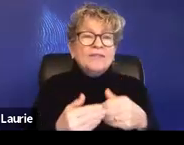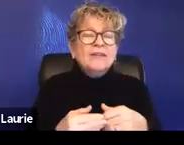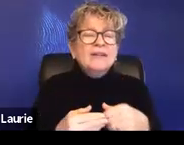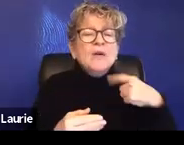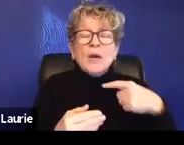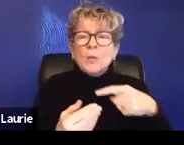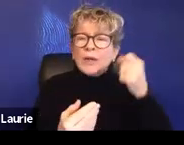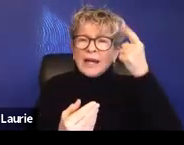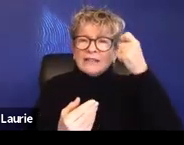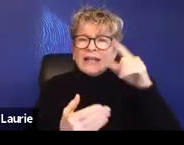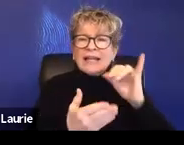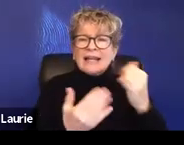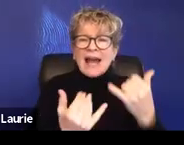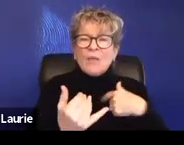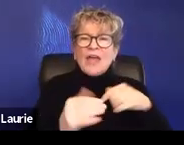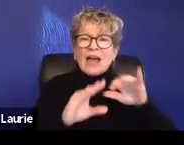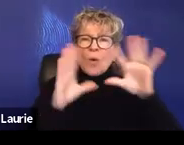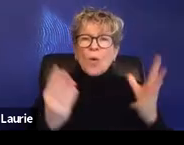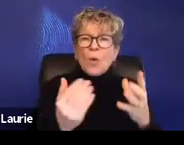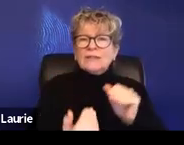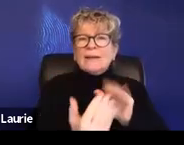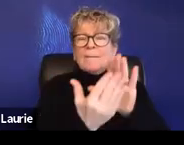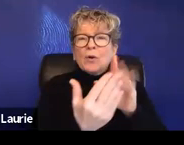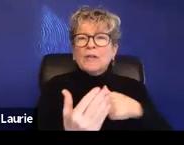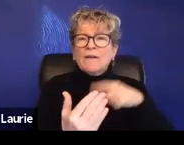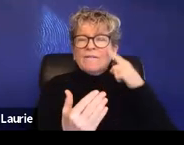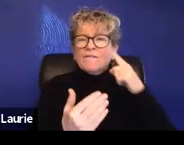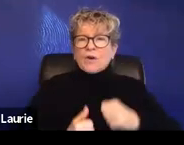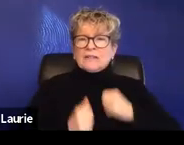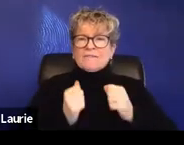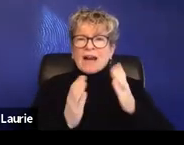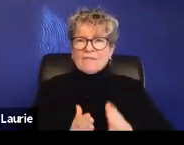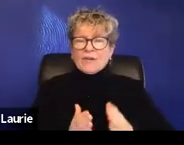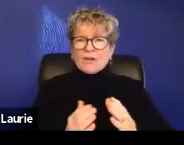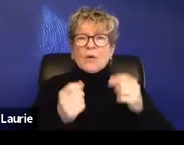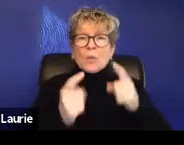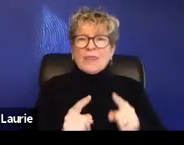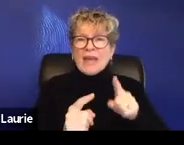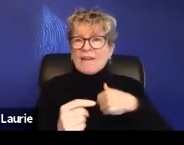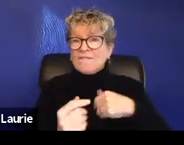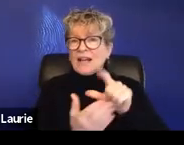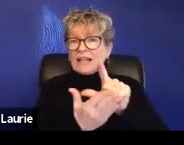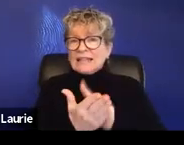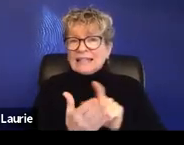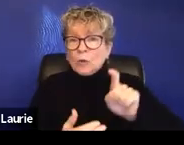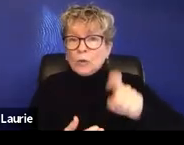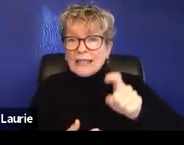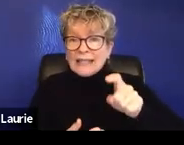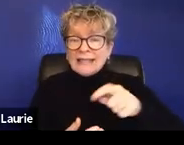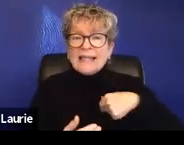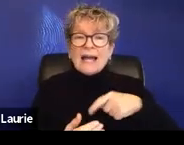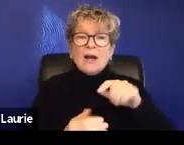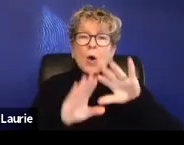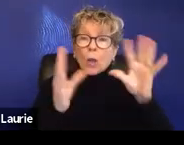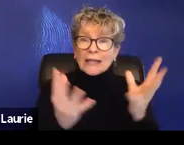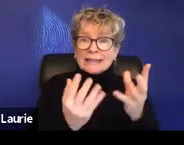is really, really crucial to a survivor's recovery when it comes to legal needs. Uh, this is, um,